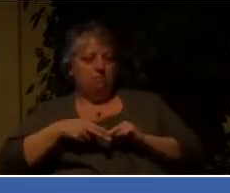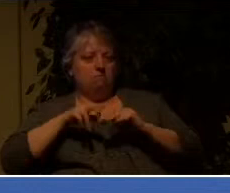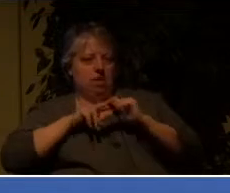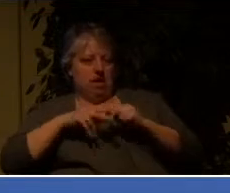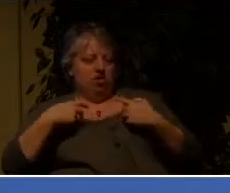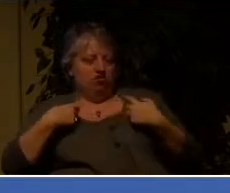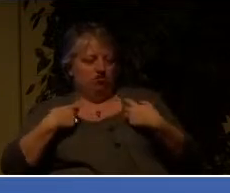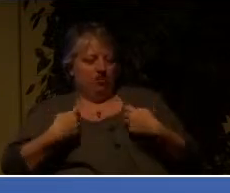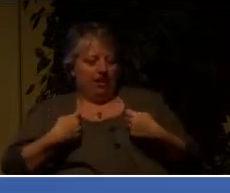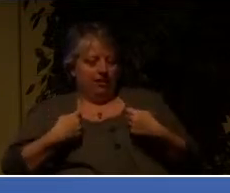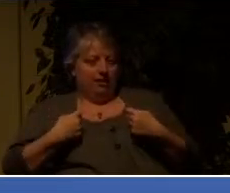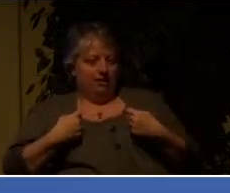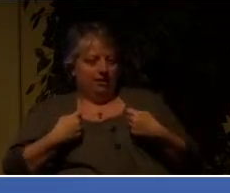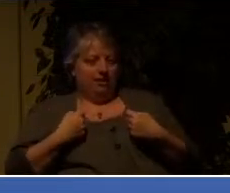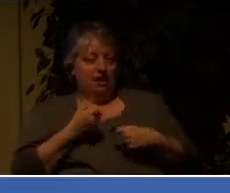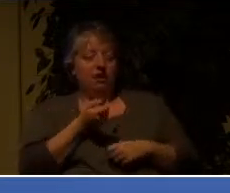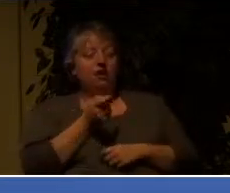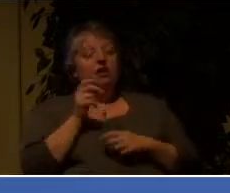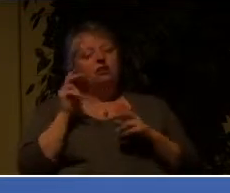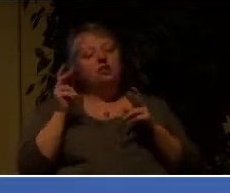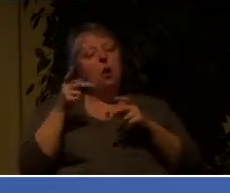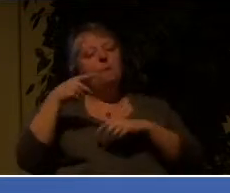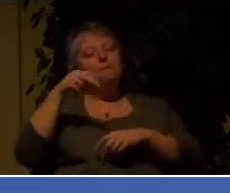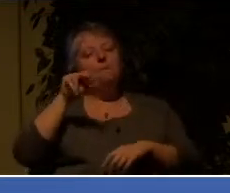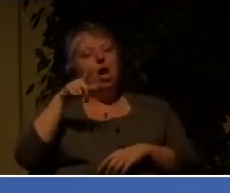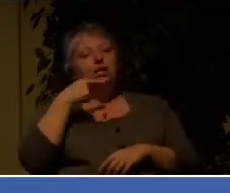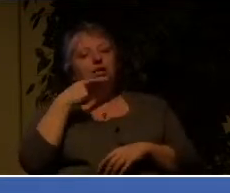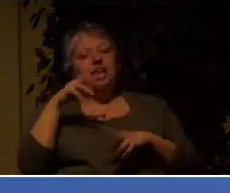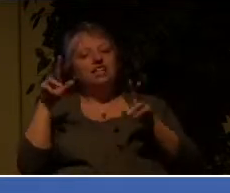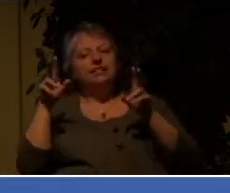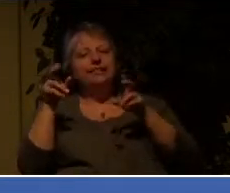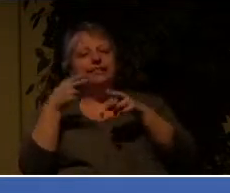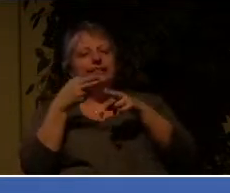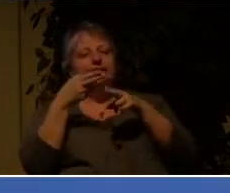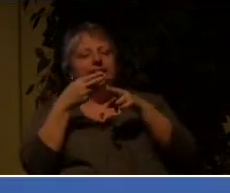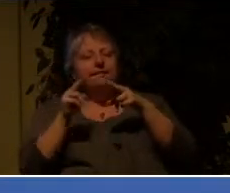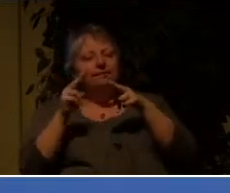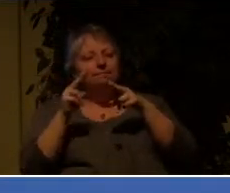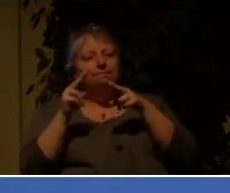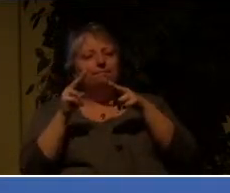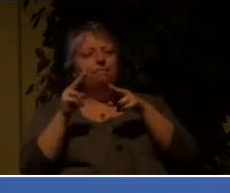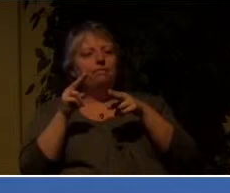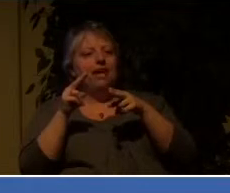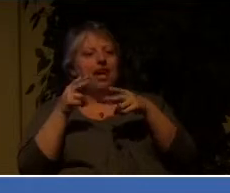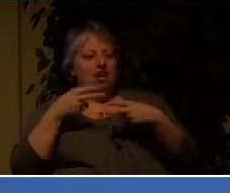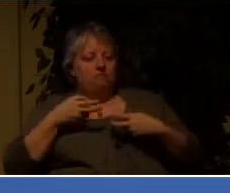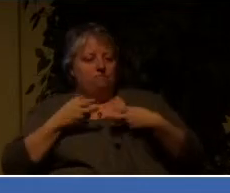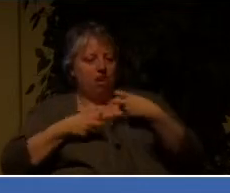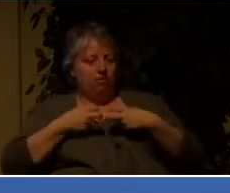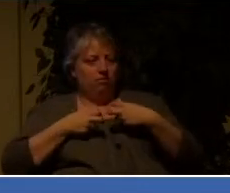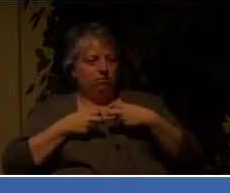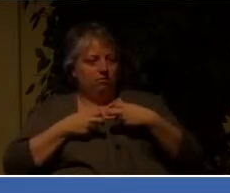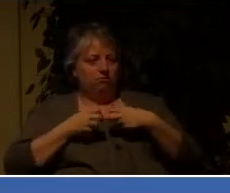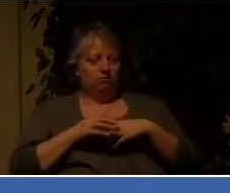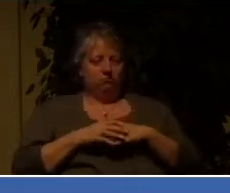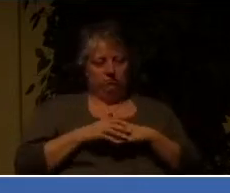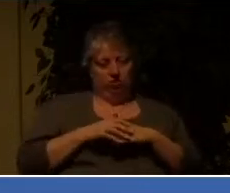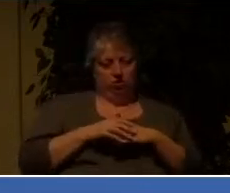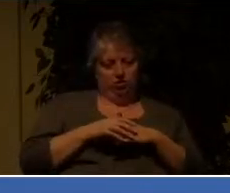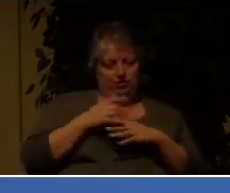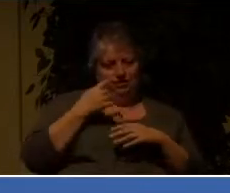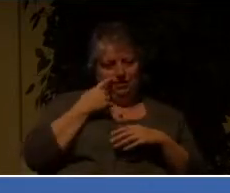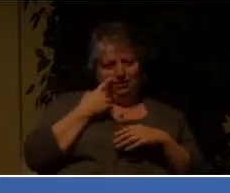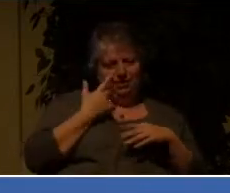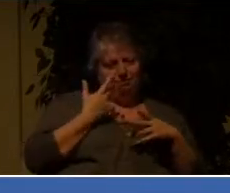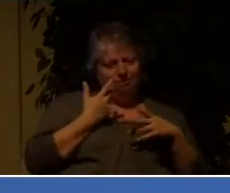momentary afflictions, Paul calls them. You know, and you wonder where he gets that from when you read the story of his